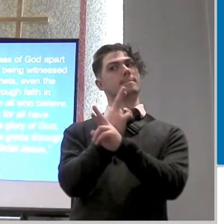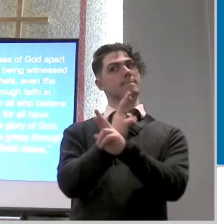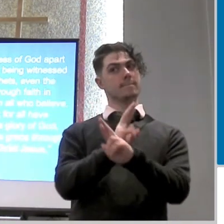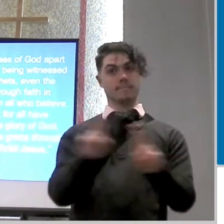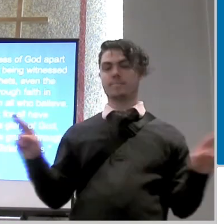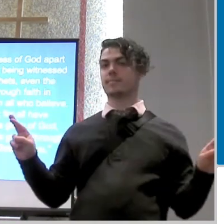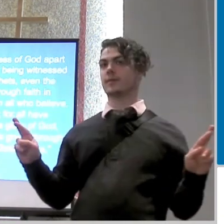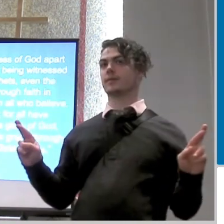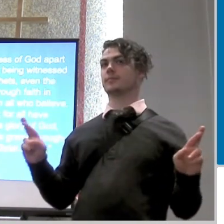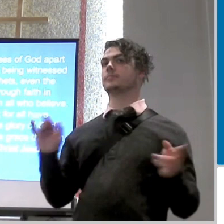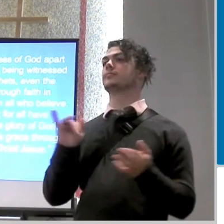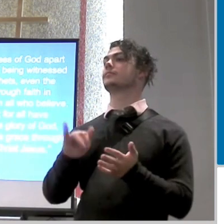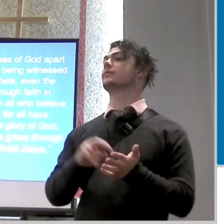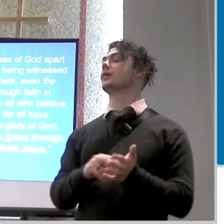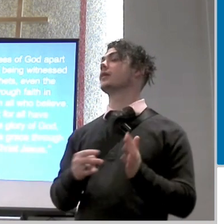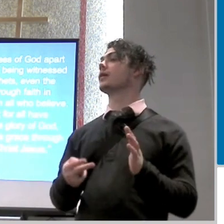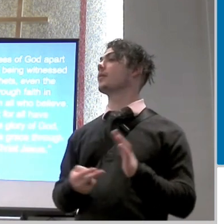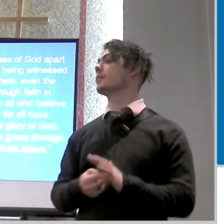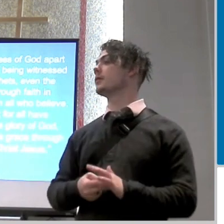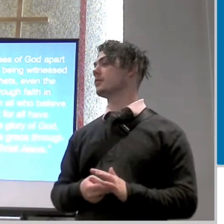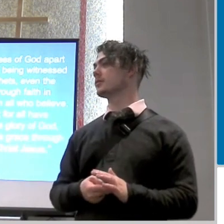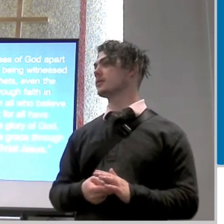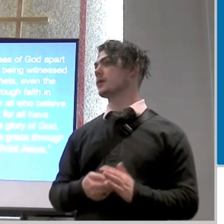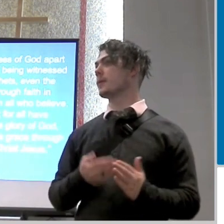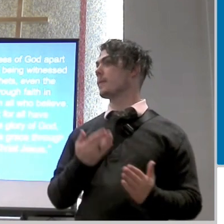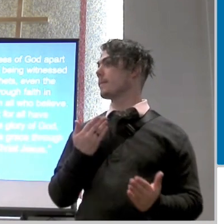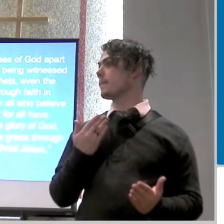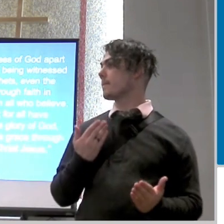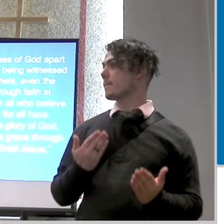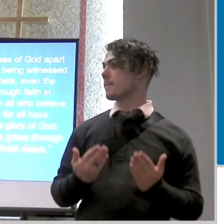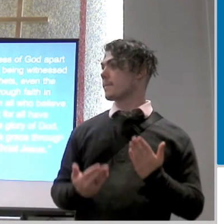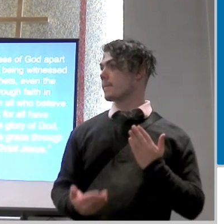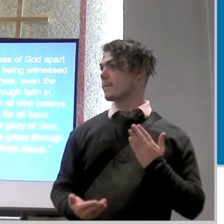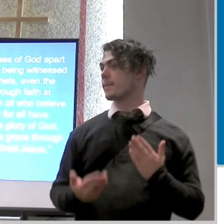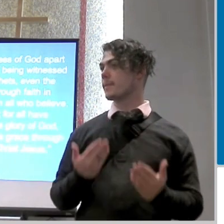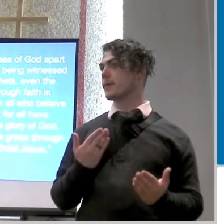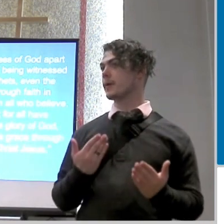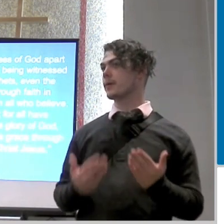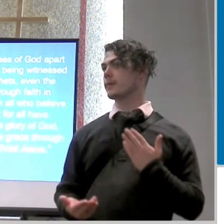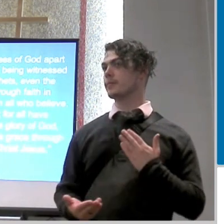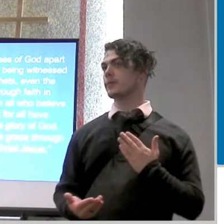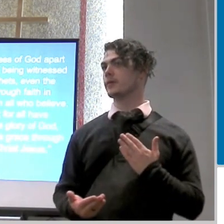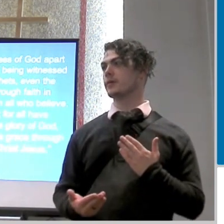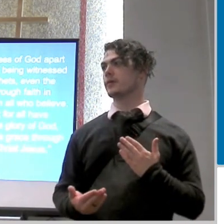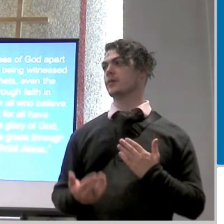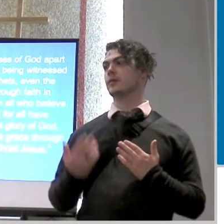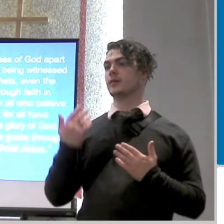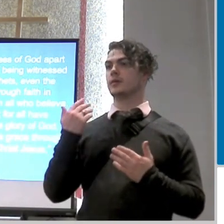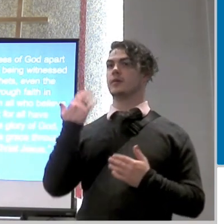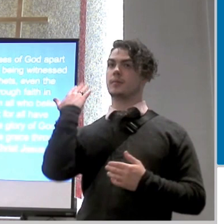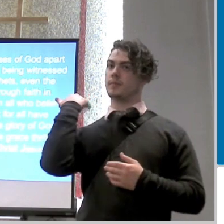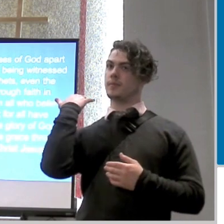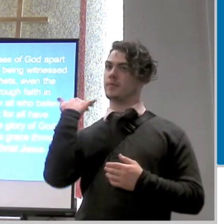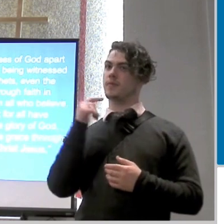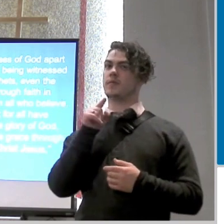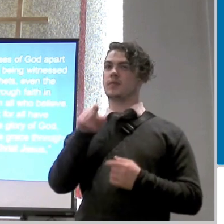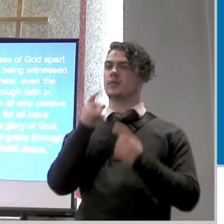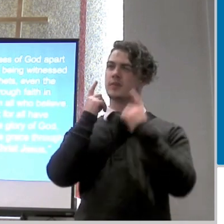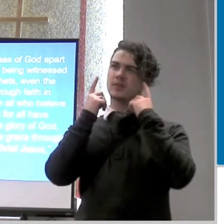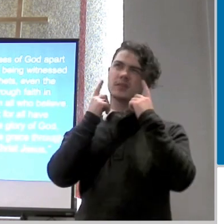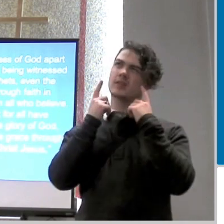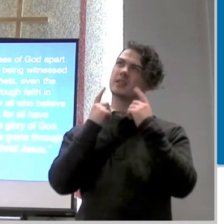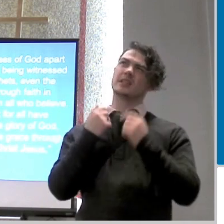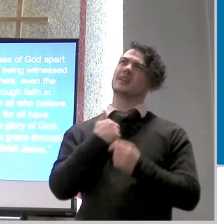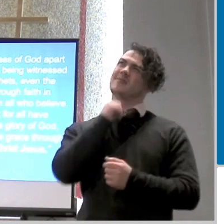maybe not in all cases but maybe you were thinking you weren't worth the death of christ maybe you were